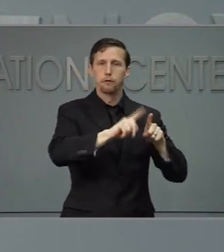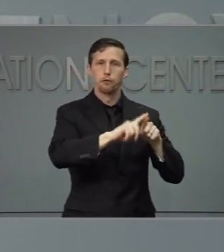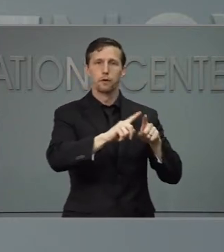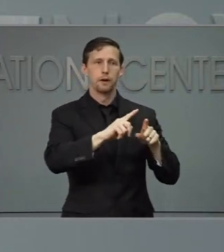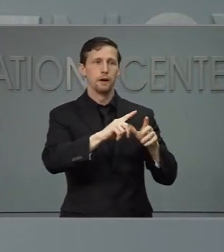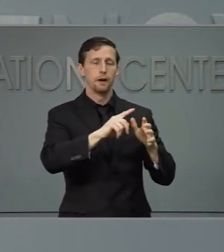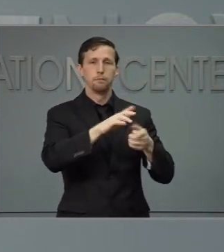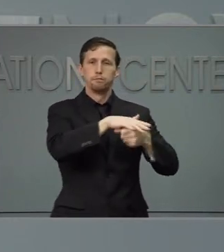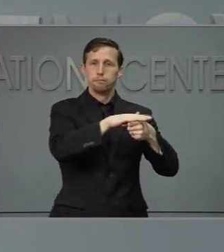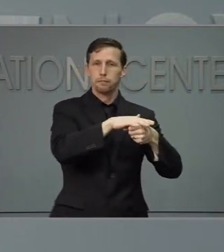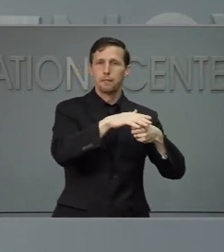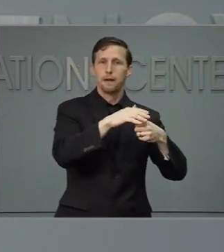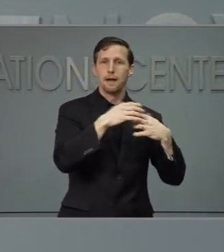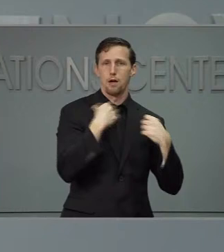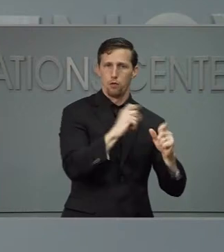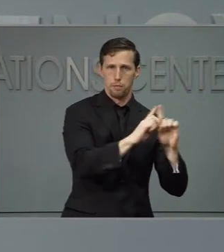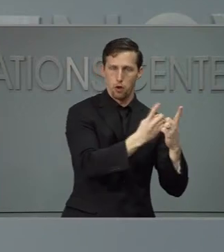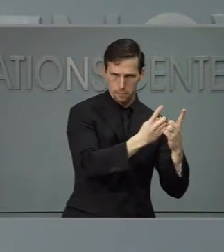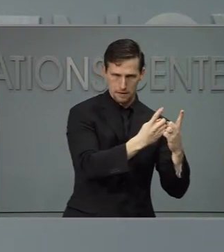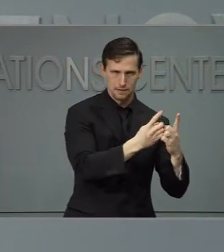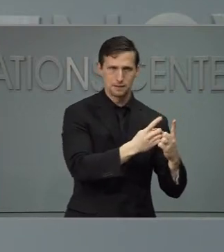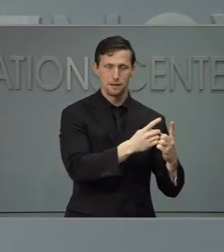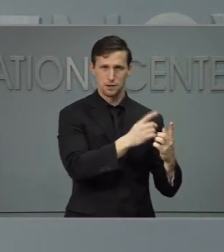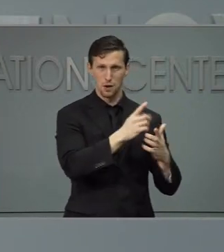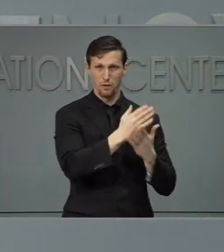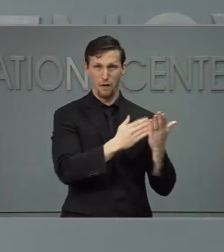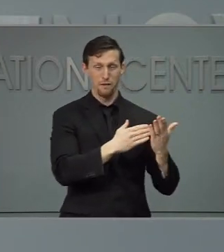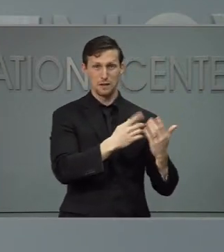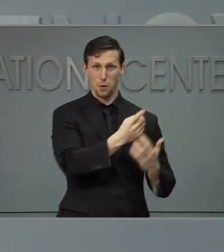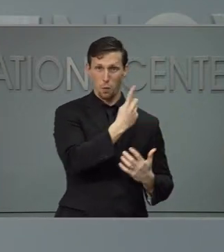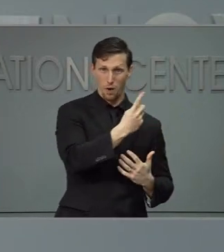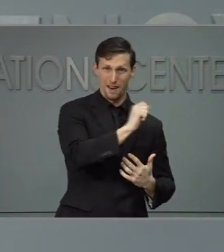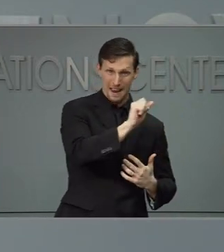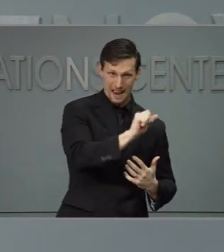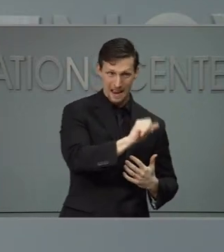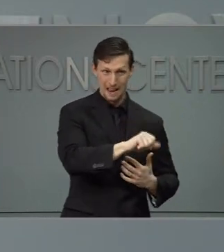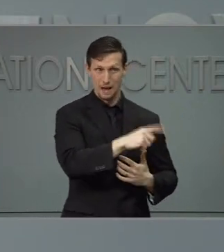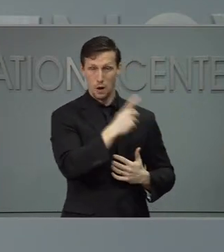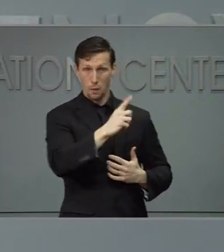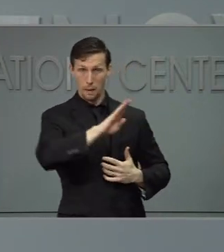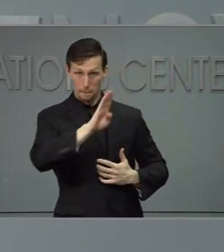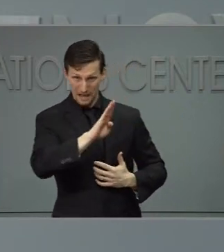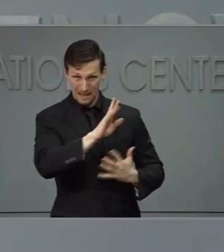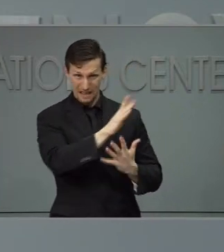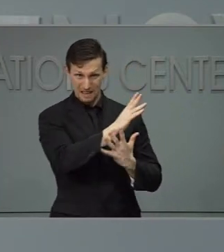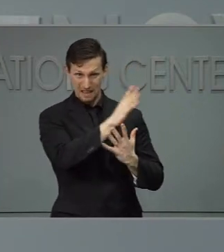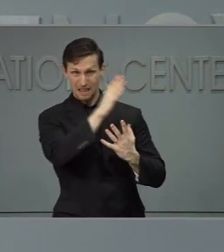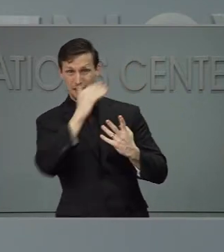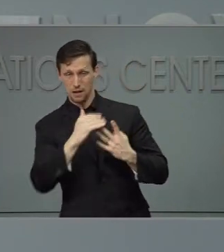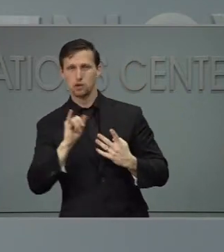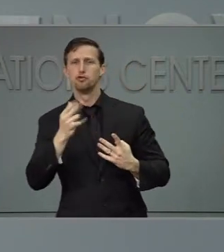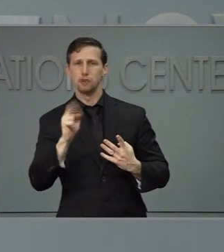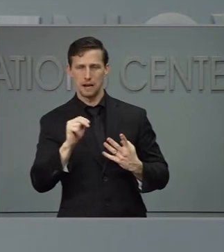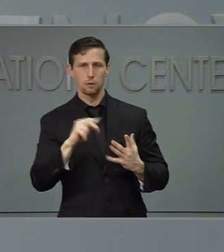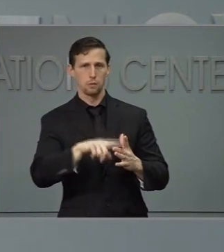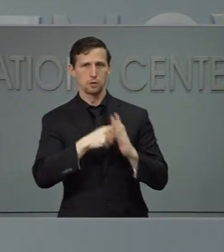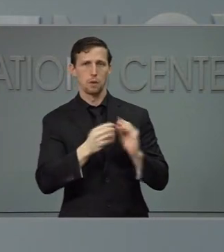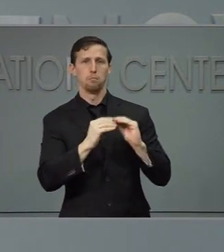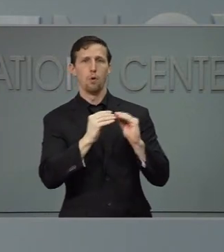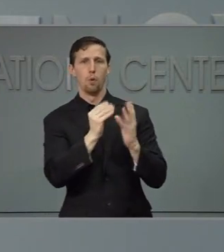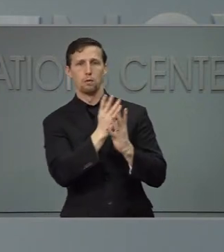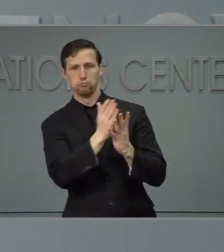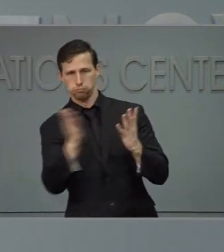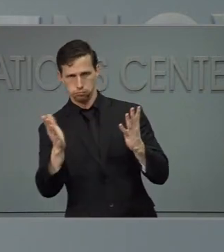into one B. And then we will expand to other providers as we get into January. As far as Cardinal